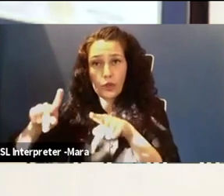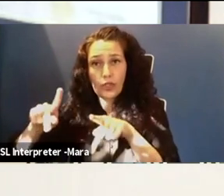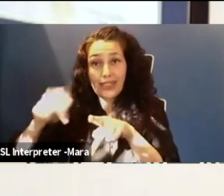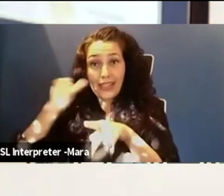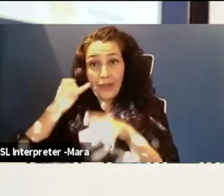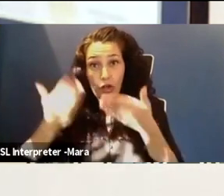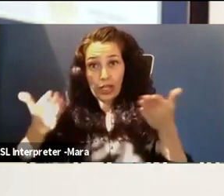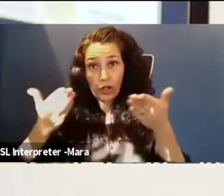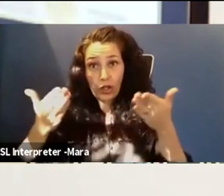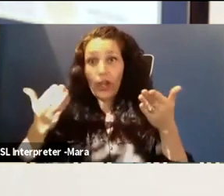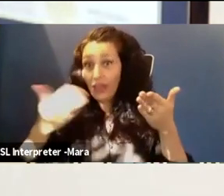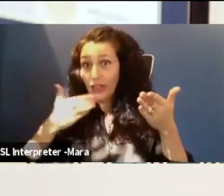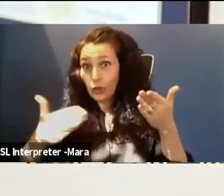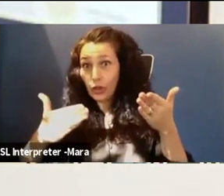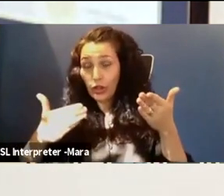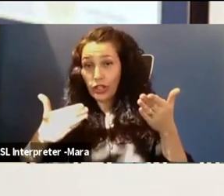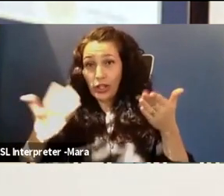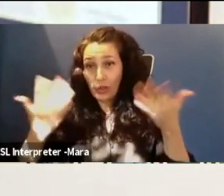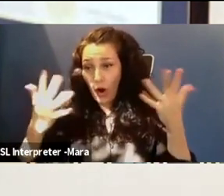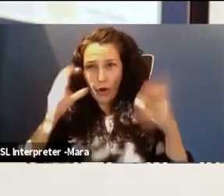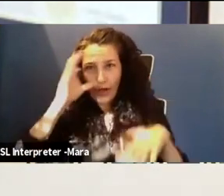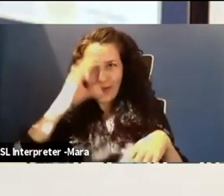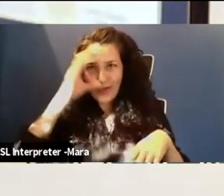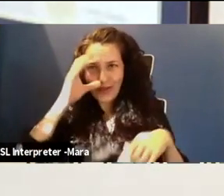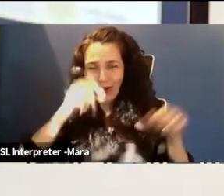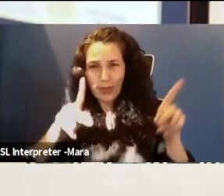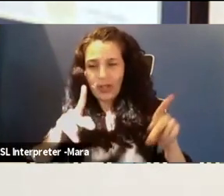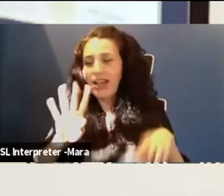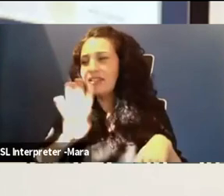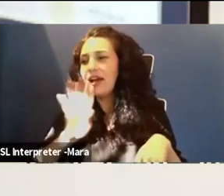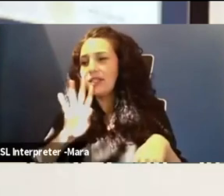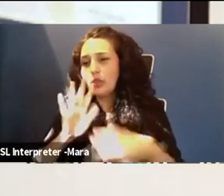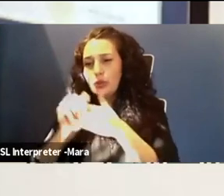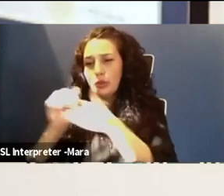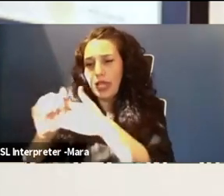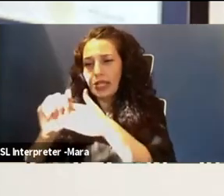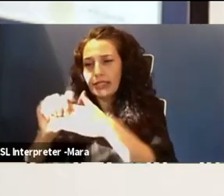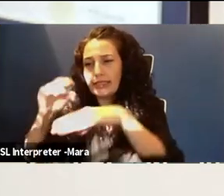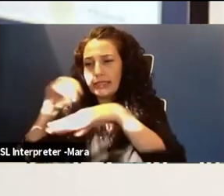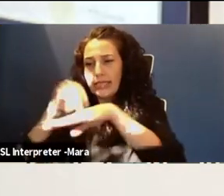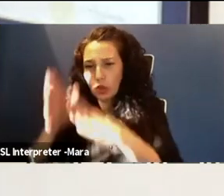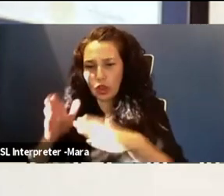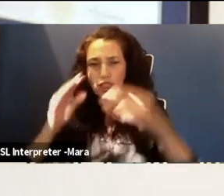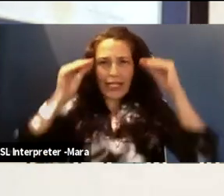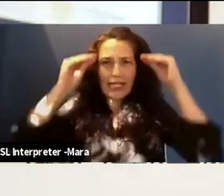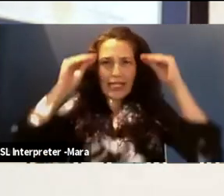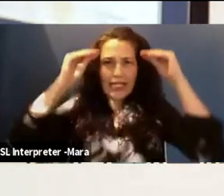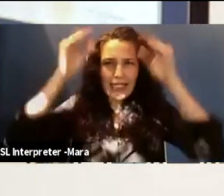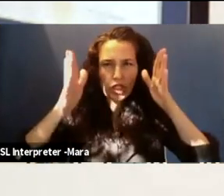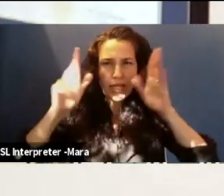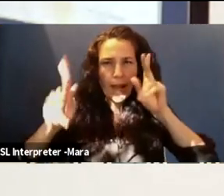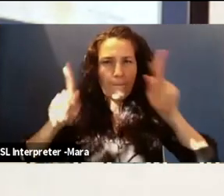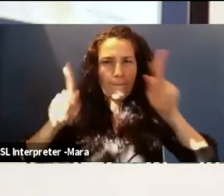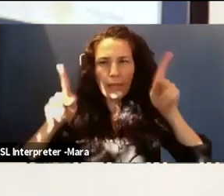Make sure that you're speaking with your guidance counselors as well, teachers. Make sure you're asking all people who may be in the know